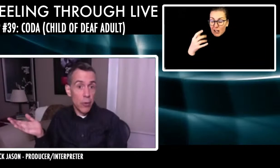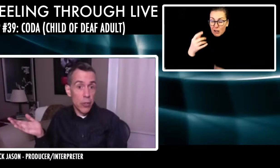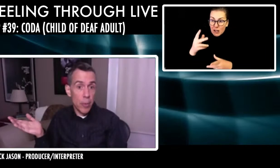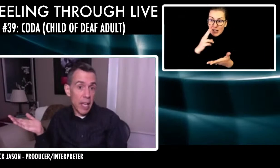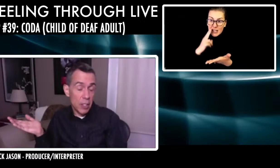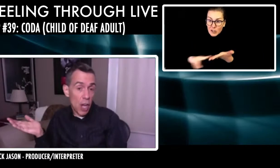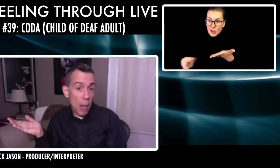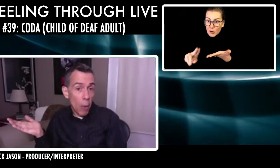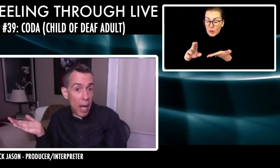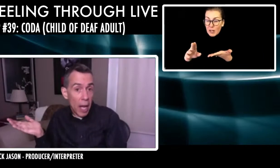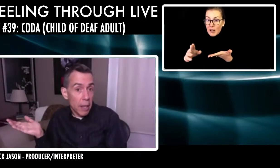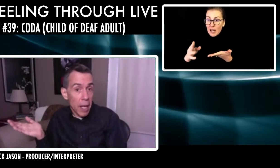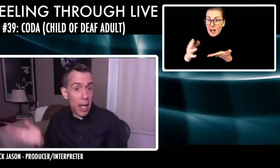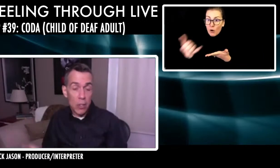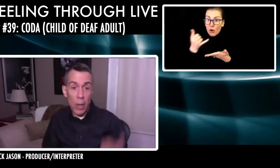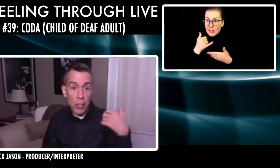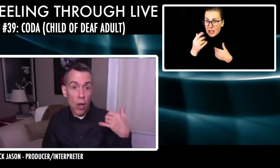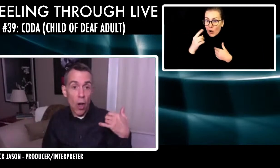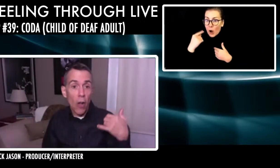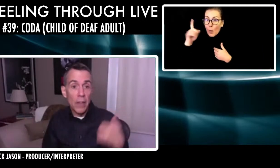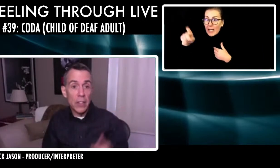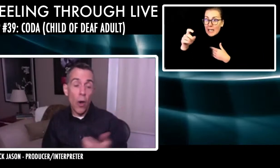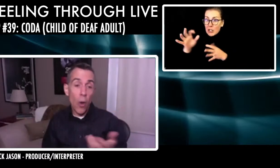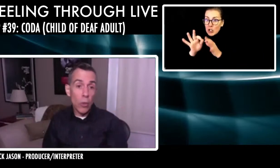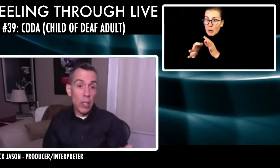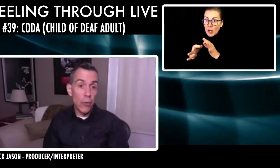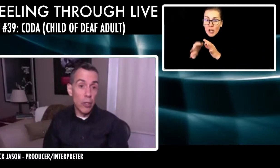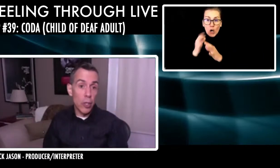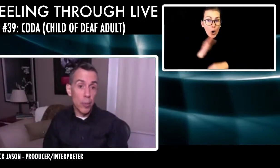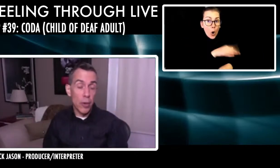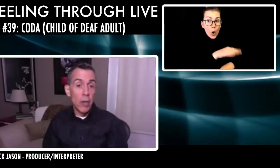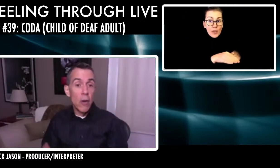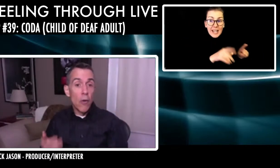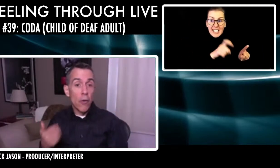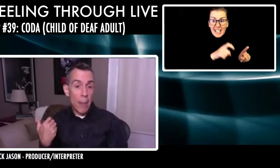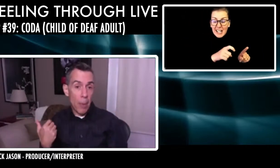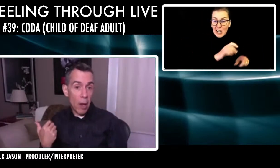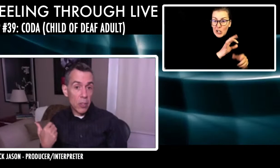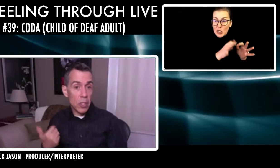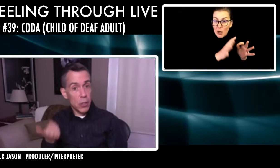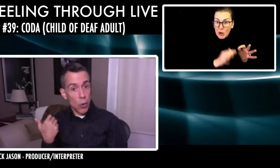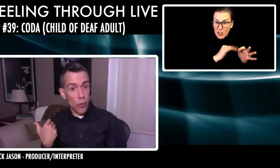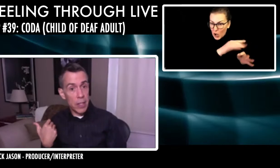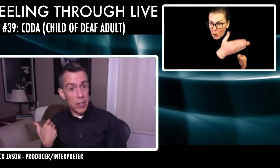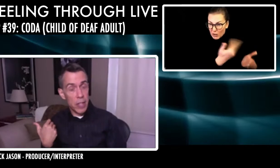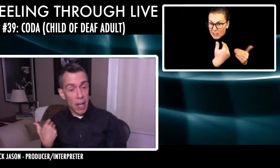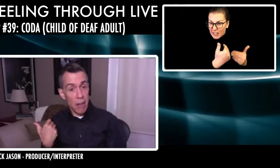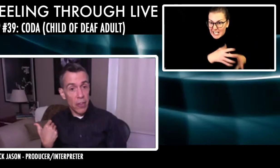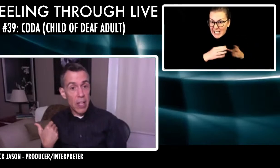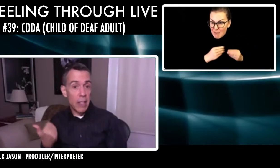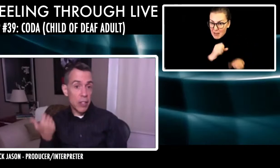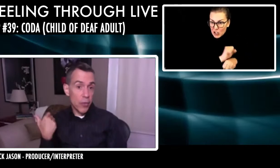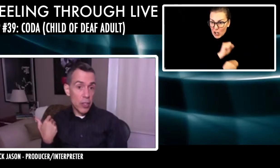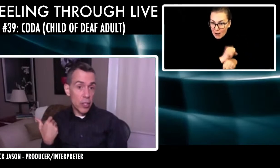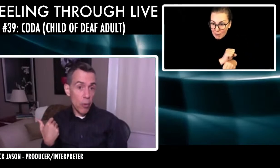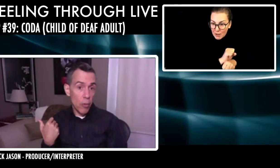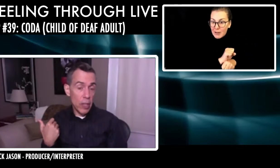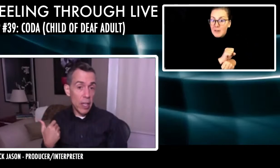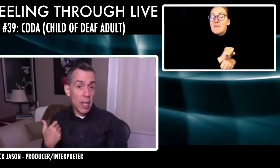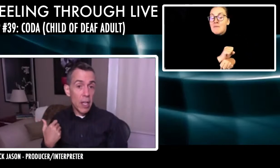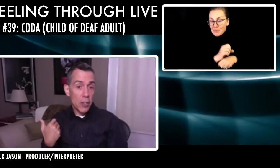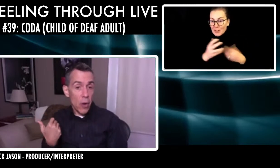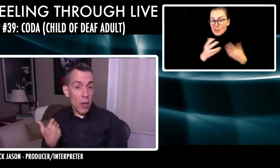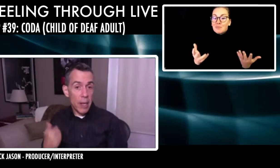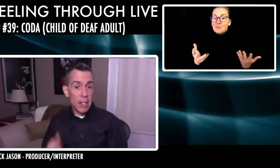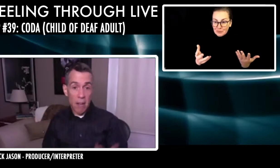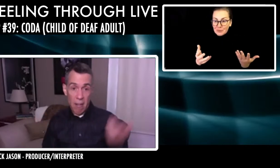somebody's looking for an interpreter. Take your job. Why not? So I took the call and they said, Oh, we're looking for an interpreter for my boss. His girlfriend is deaf. They just finished a movie.